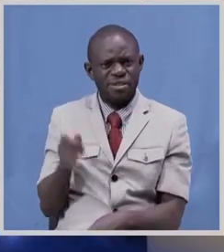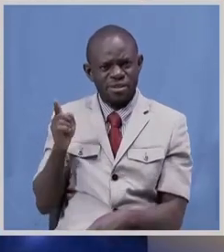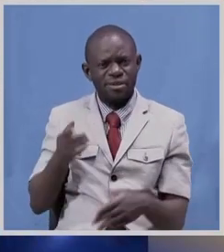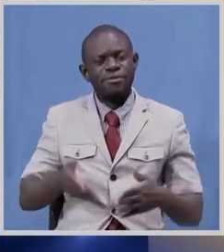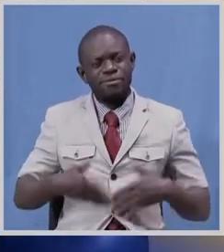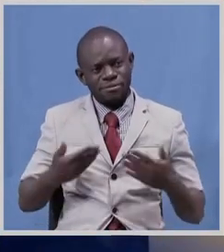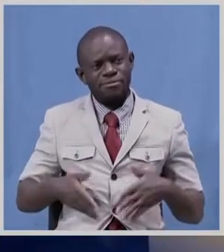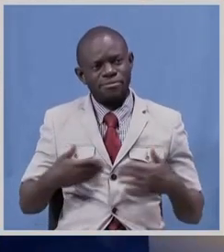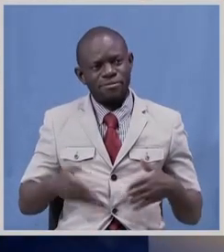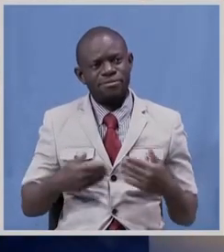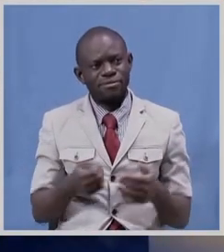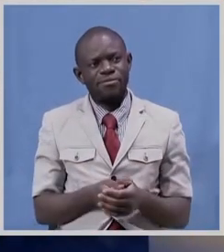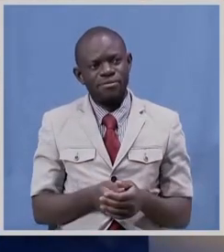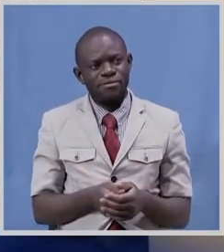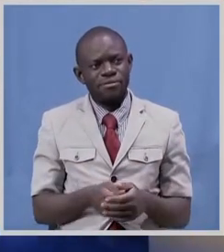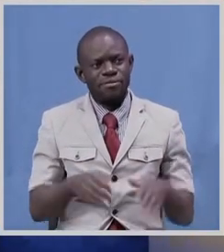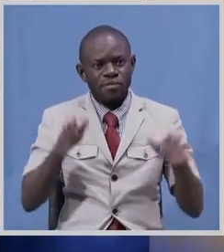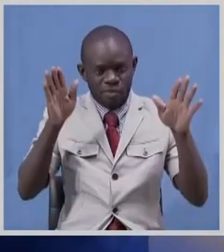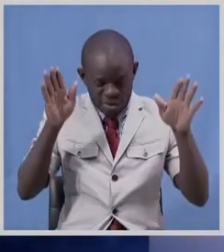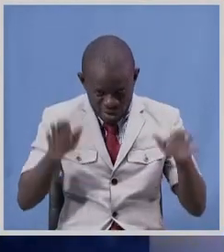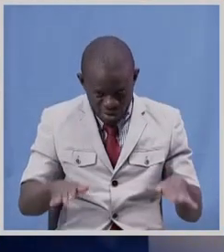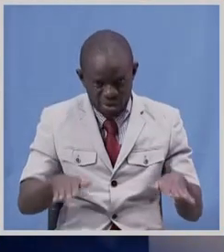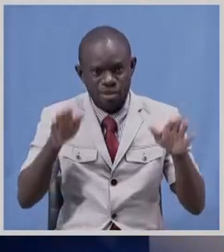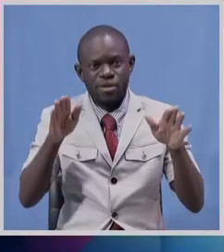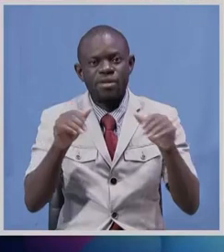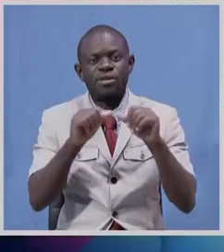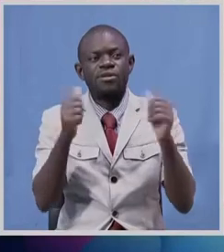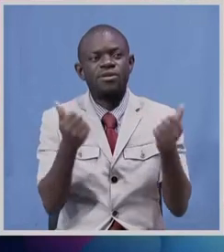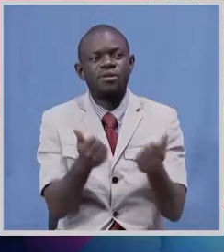trust for the gesture that we have done